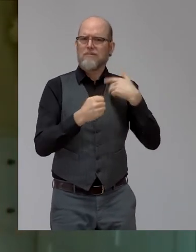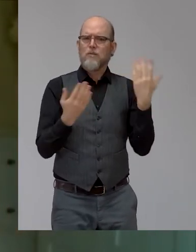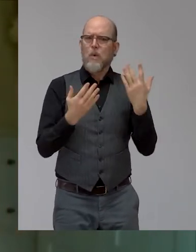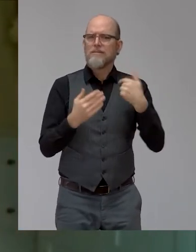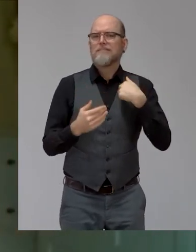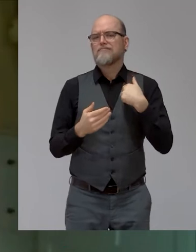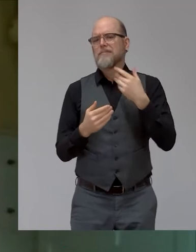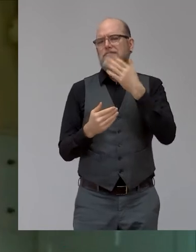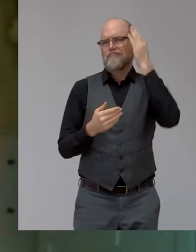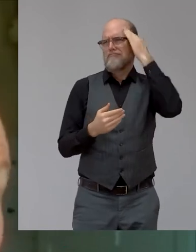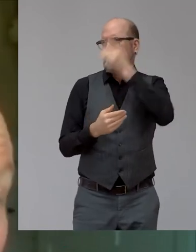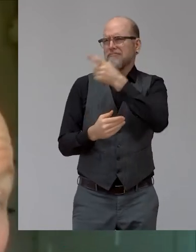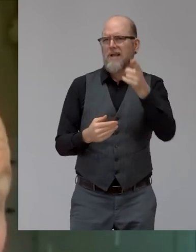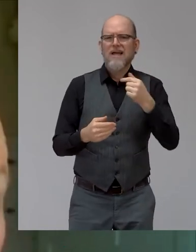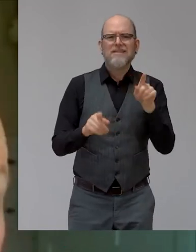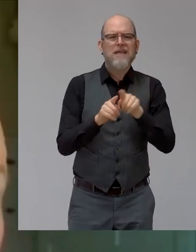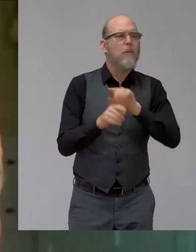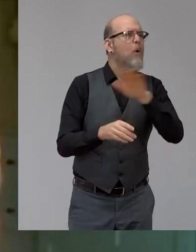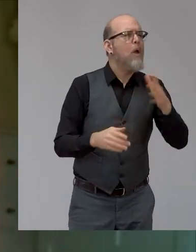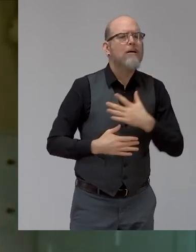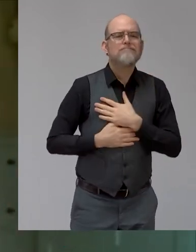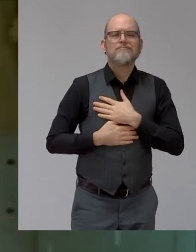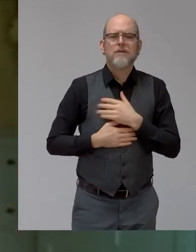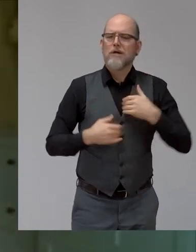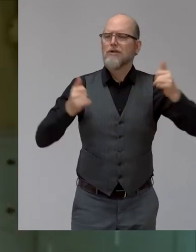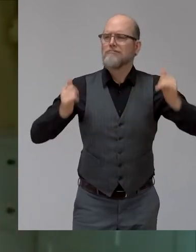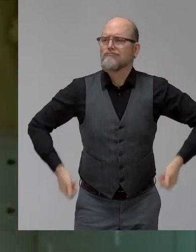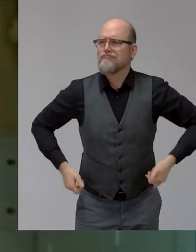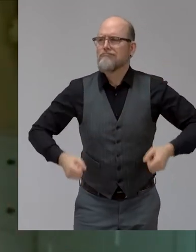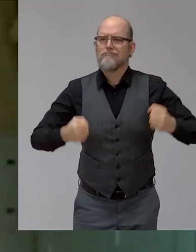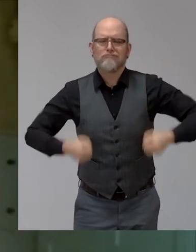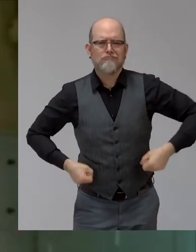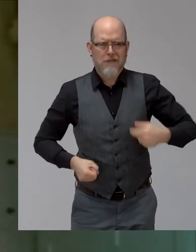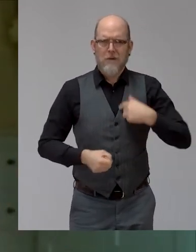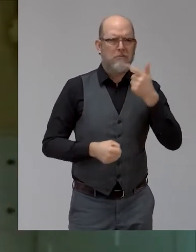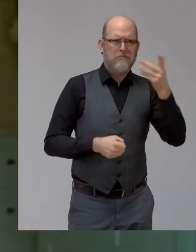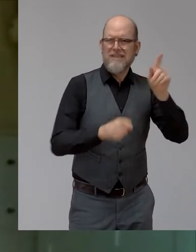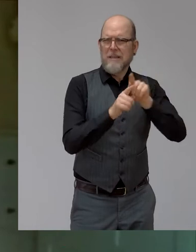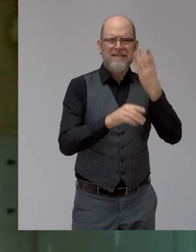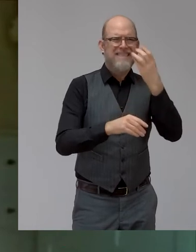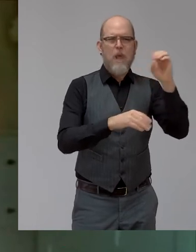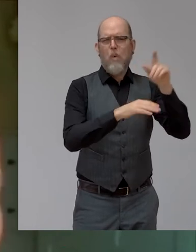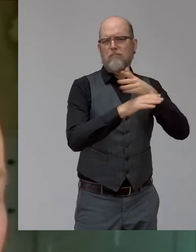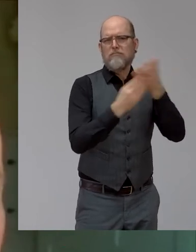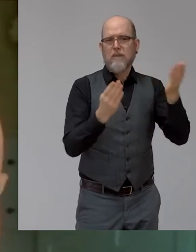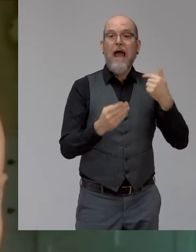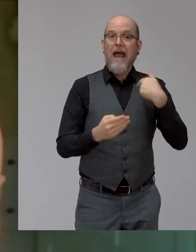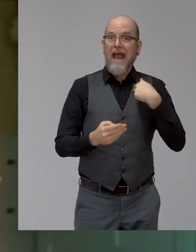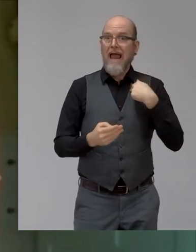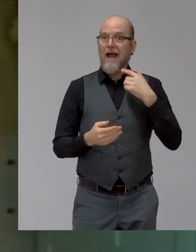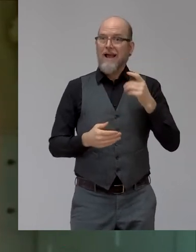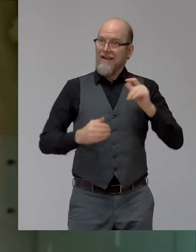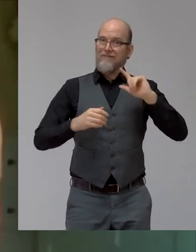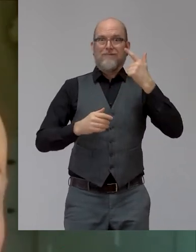for the first time ever, I was skiing on my own. And I managed to lose control on an innocuous slope